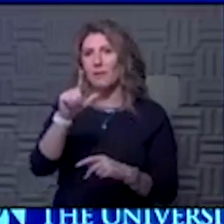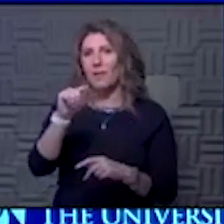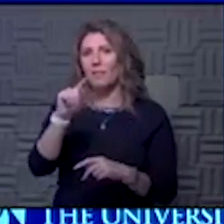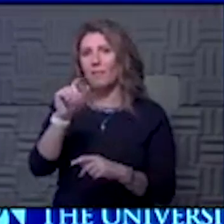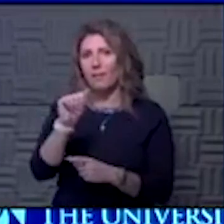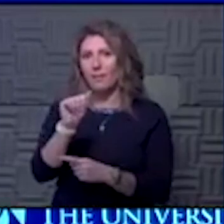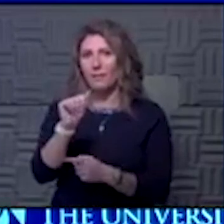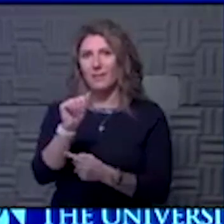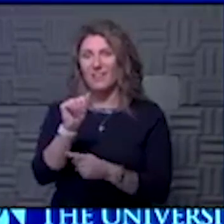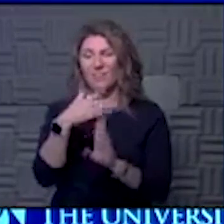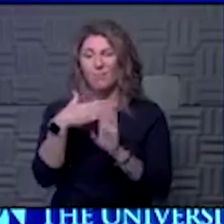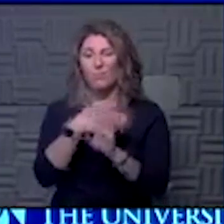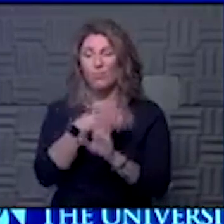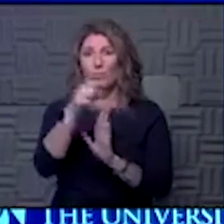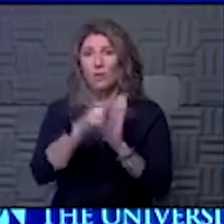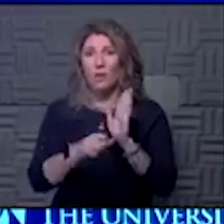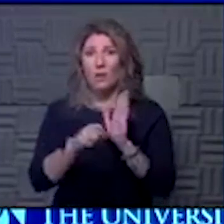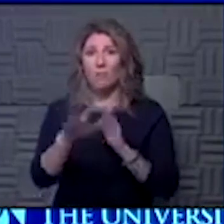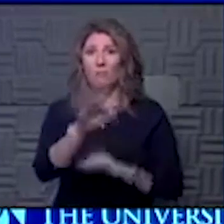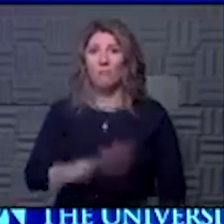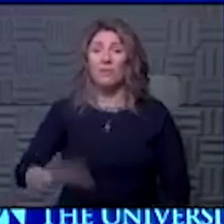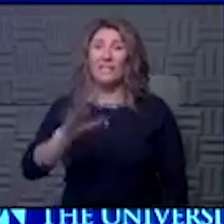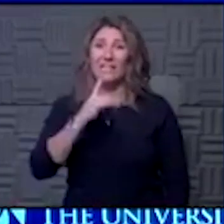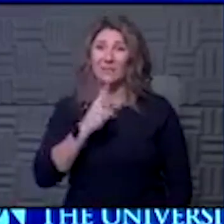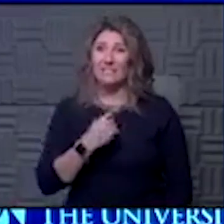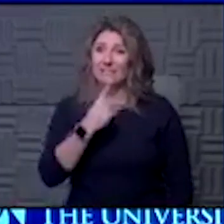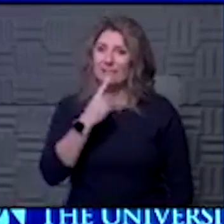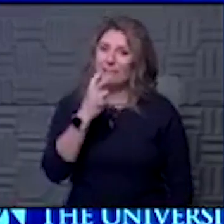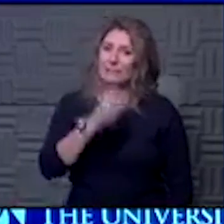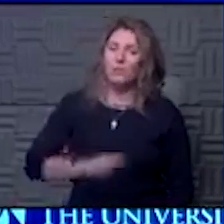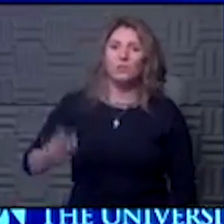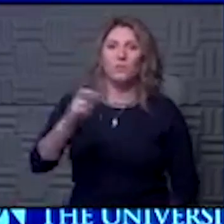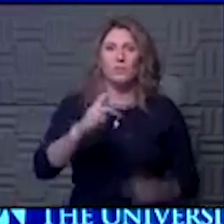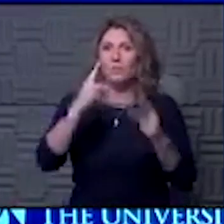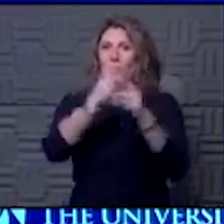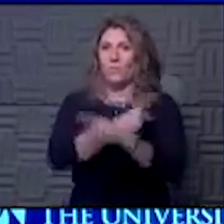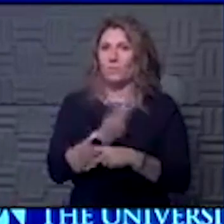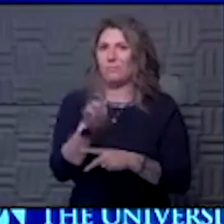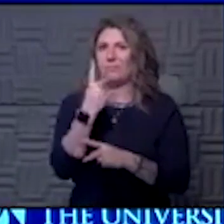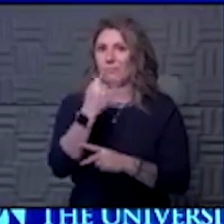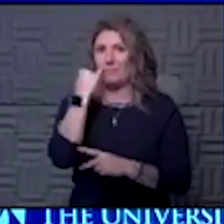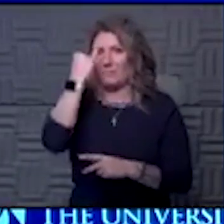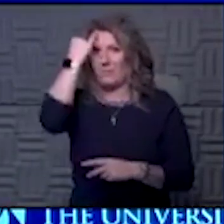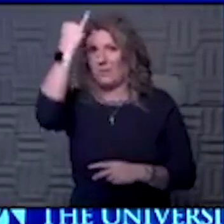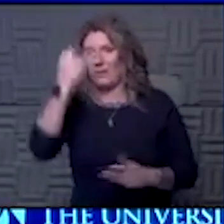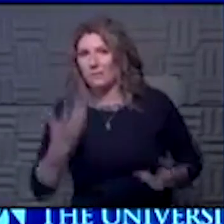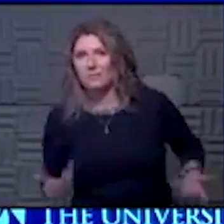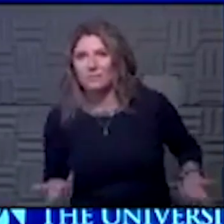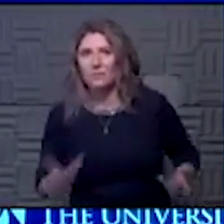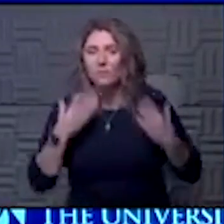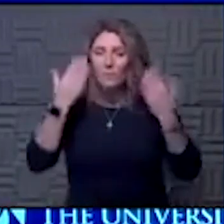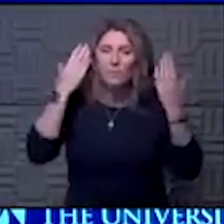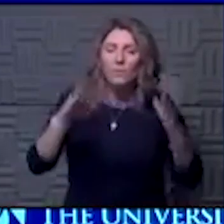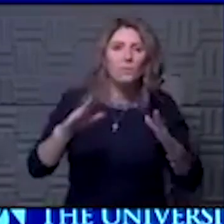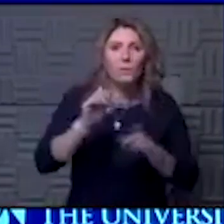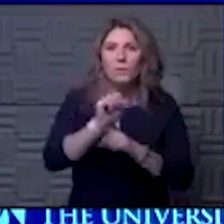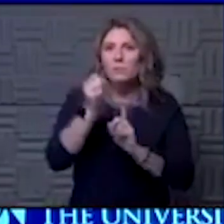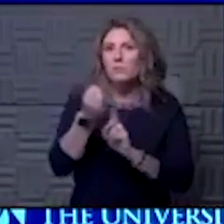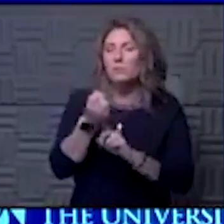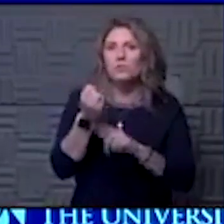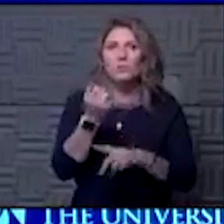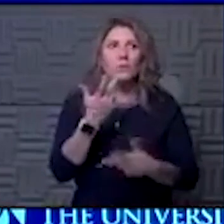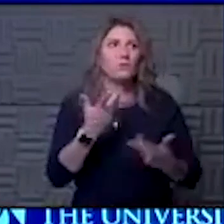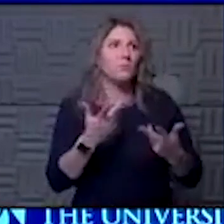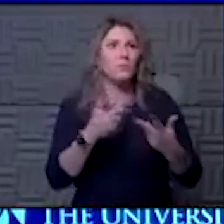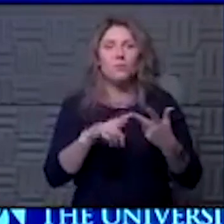in a pre-op area. Yeah, I would say the travel is definitely the worst of the two ideas. Just because A, it's traveling B, you don't know what the circumstances are, and C, you can't